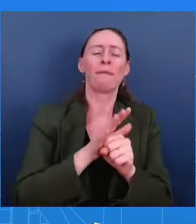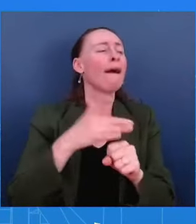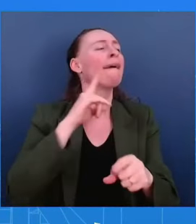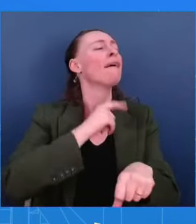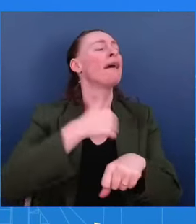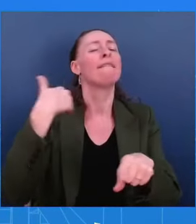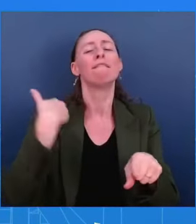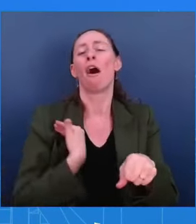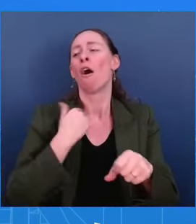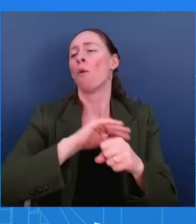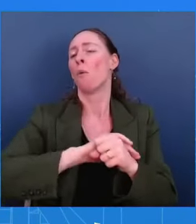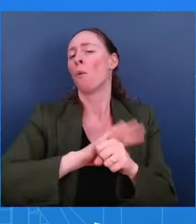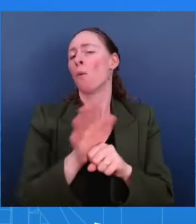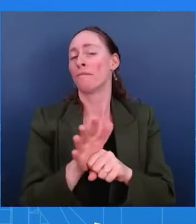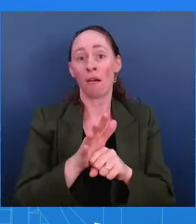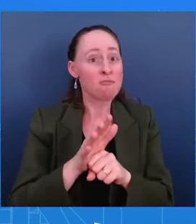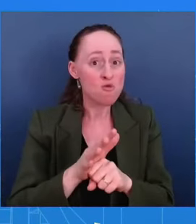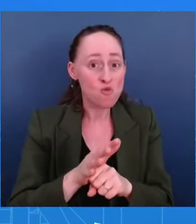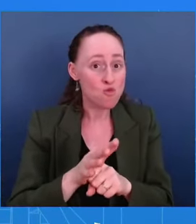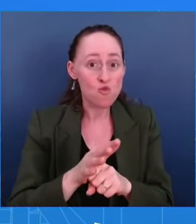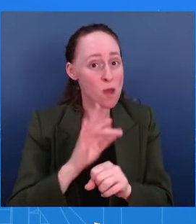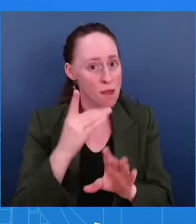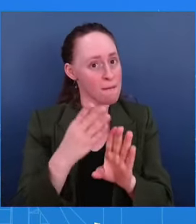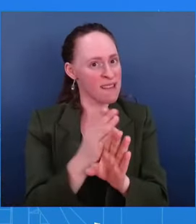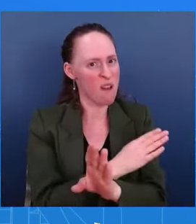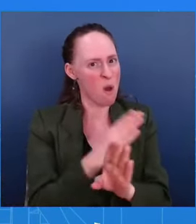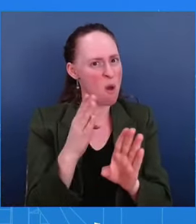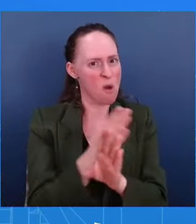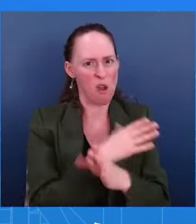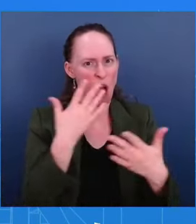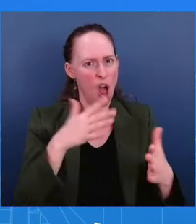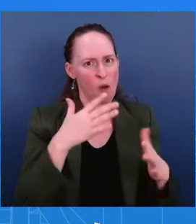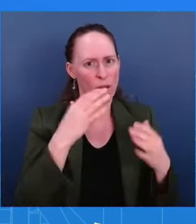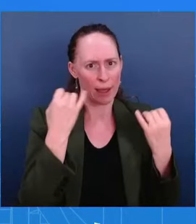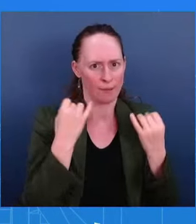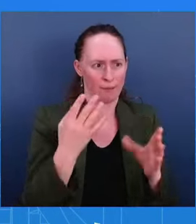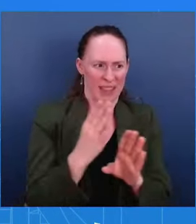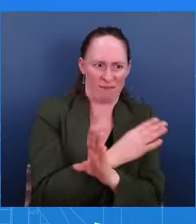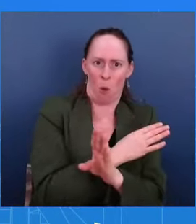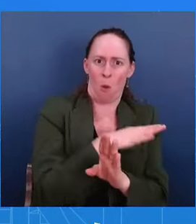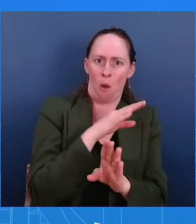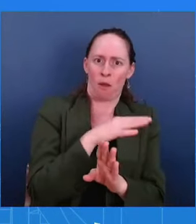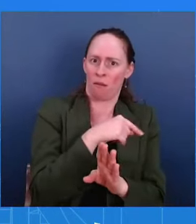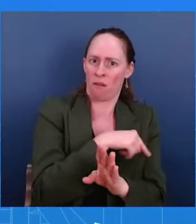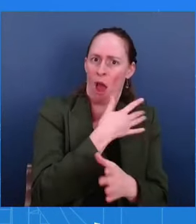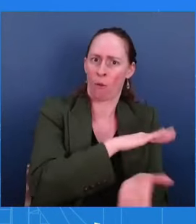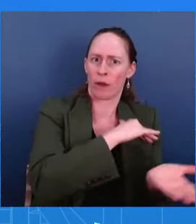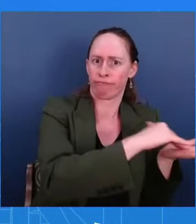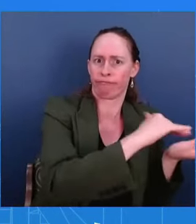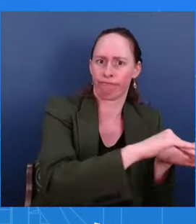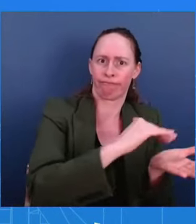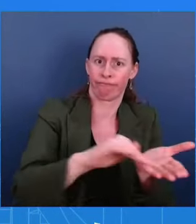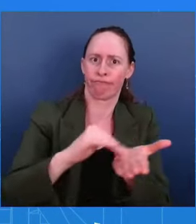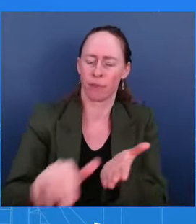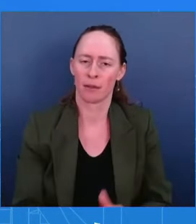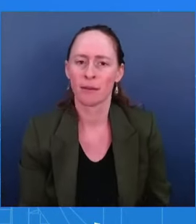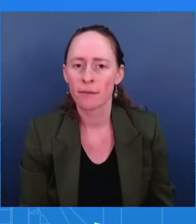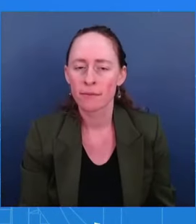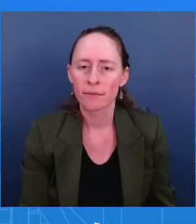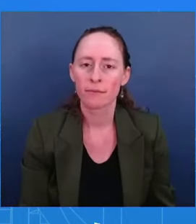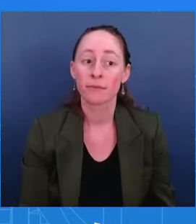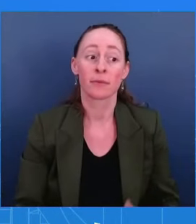And the ratio of job openings to unemployed workers is back to its pre-pandemic levels as well. So look,